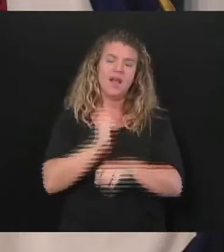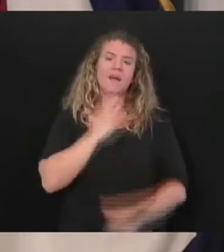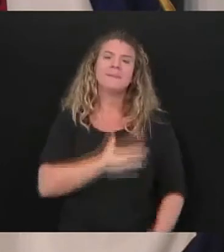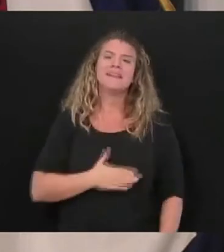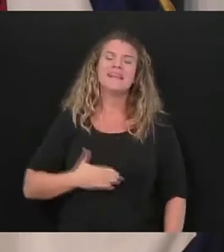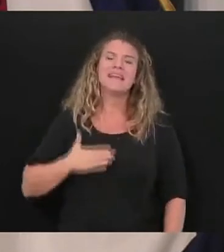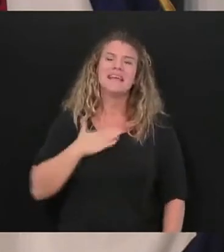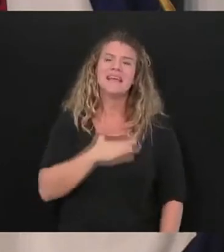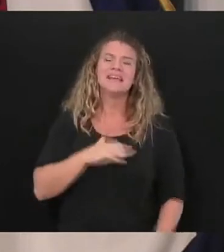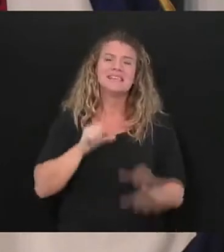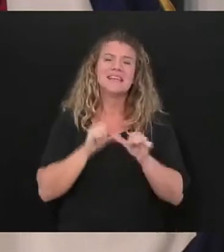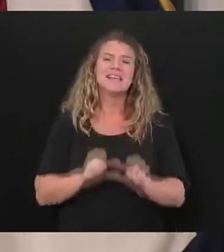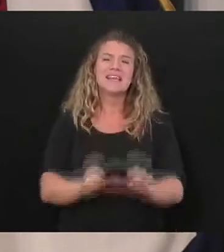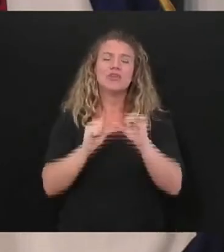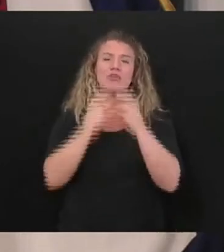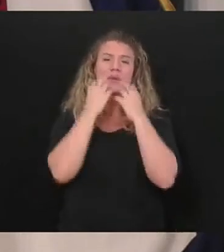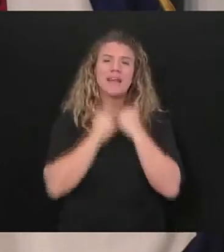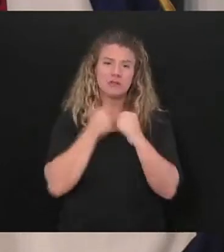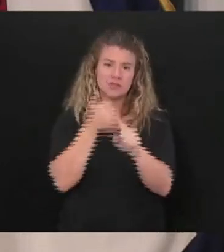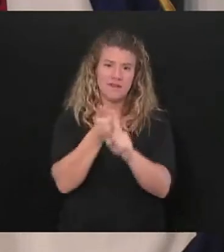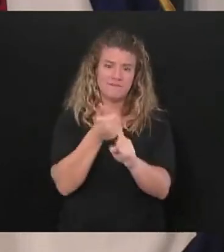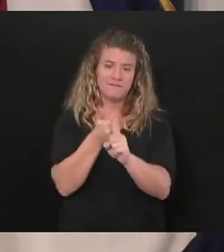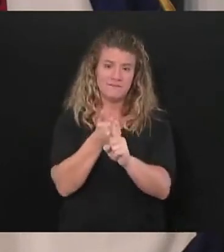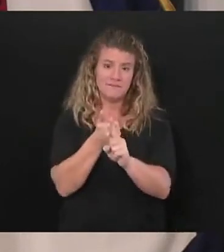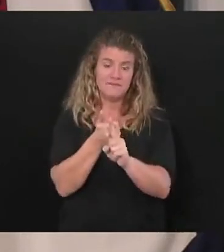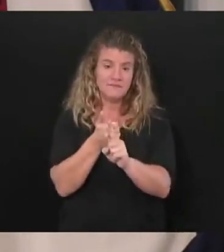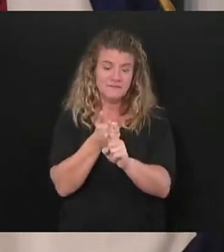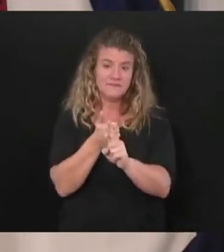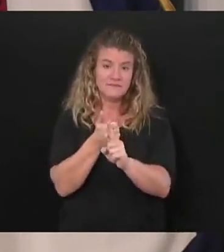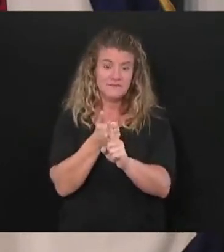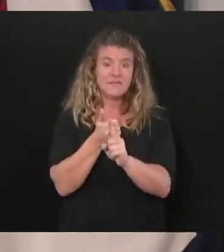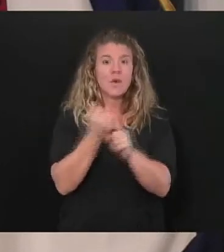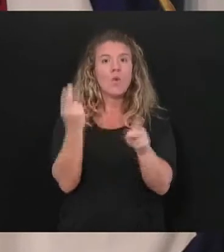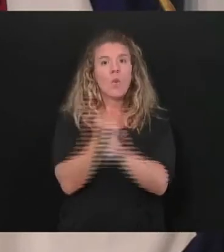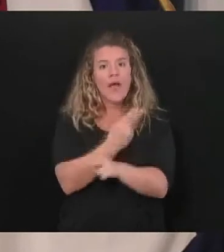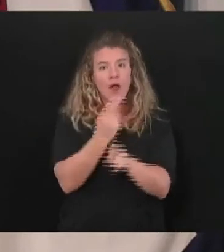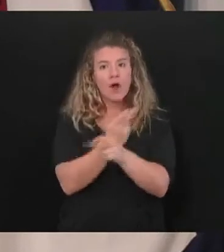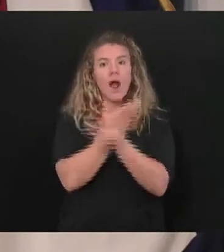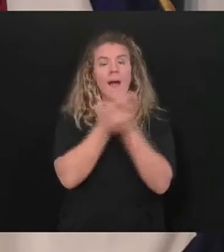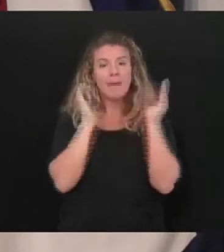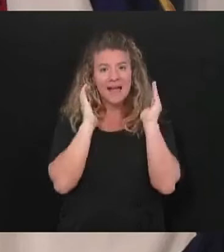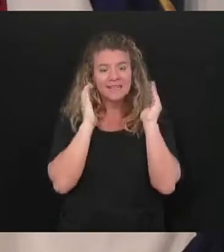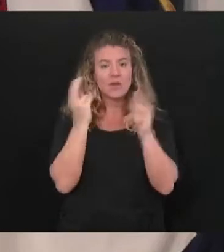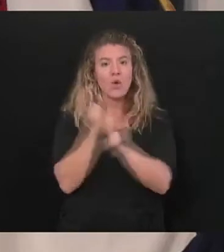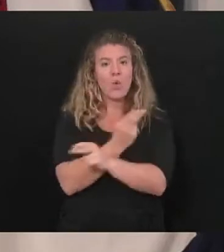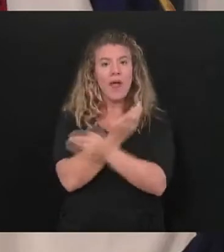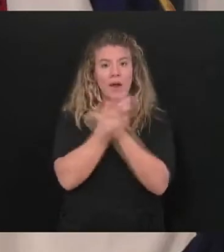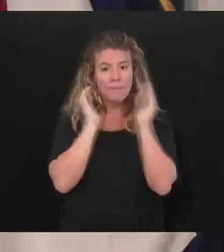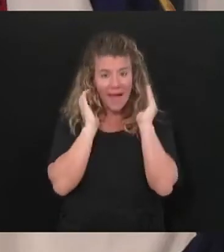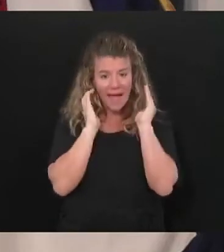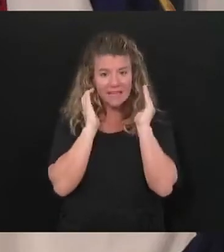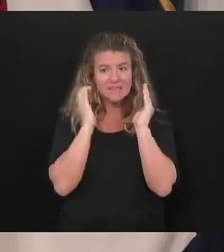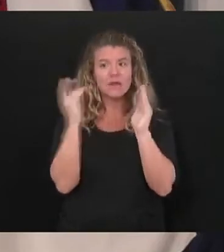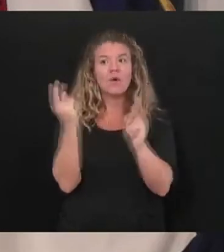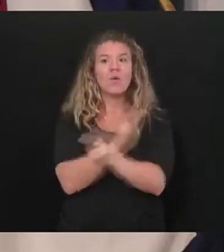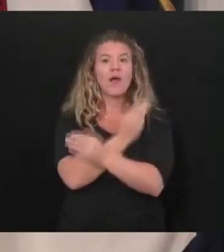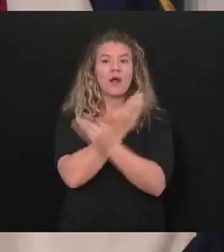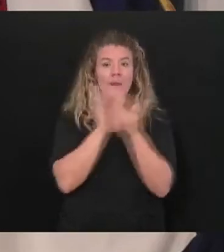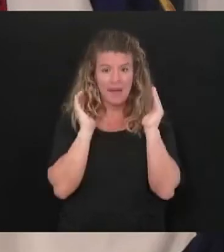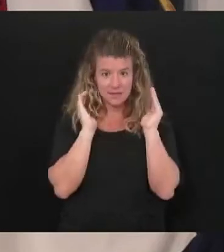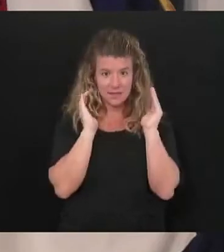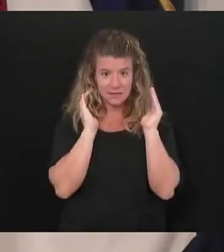continue to protect yourself and absolutely wear masks wear masks wear masks